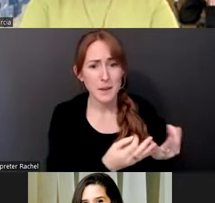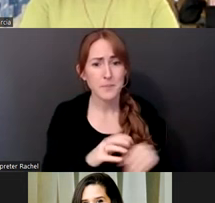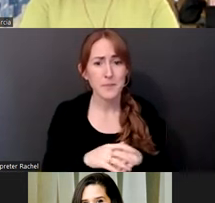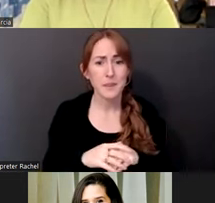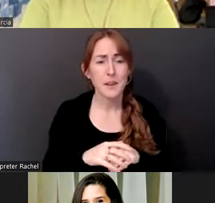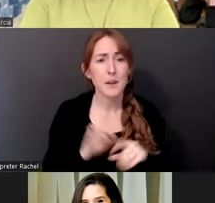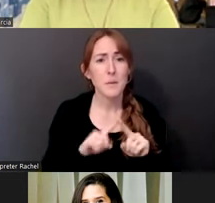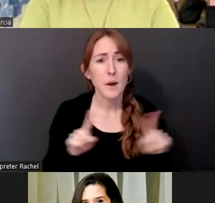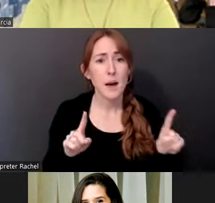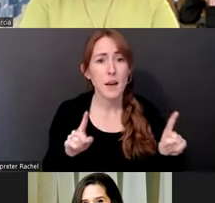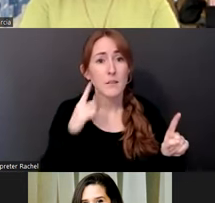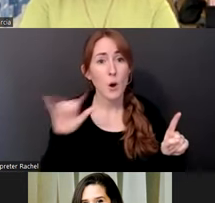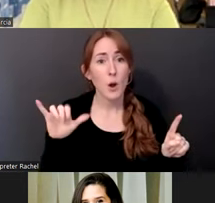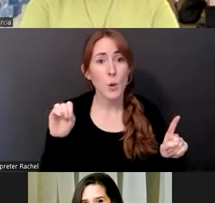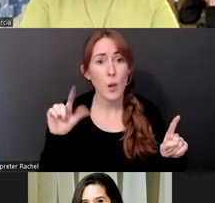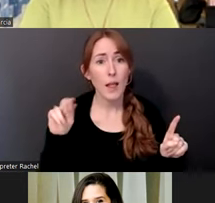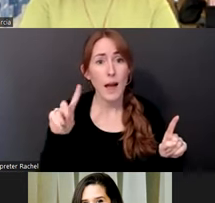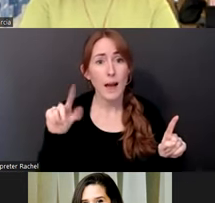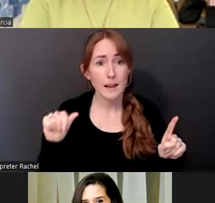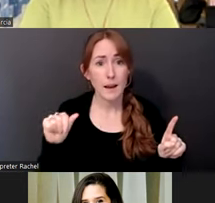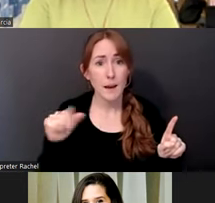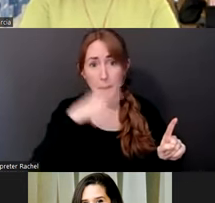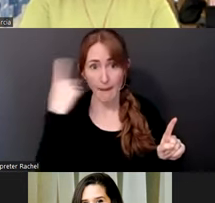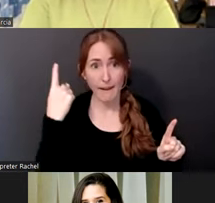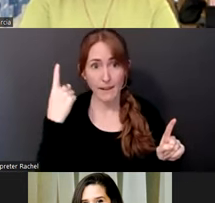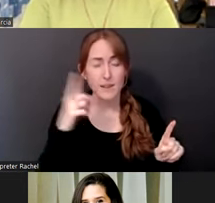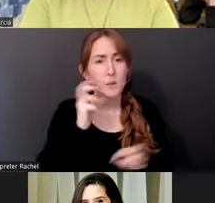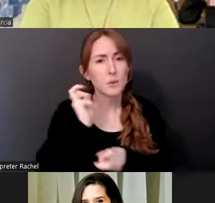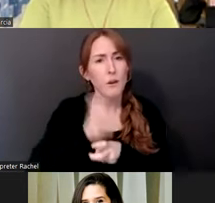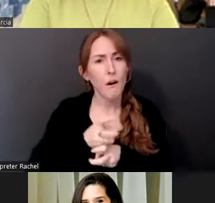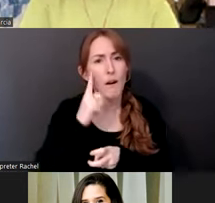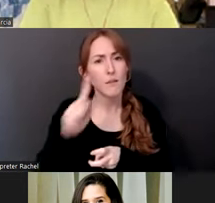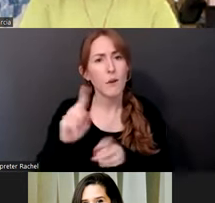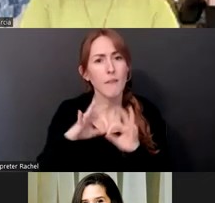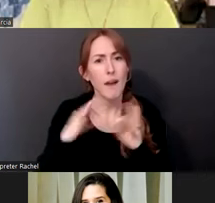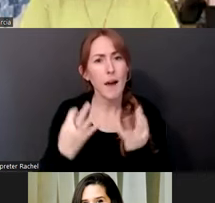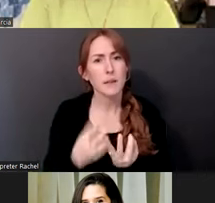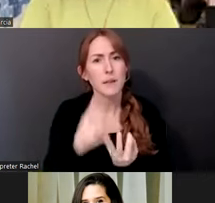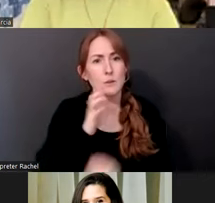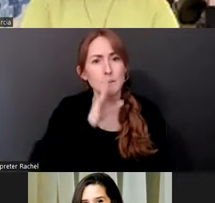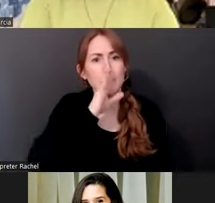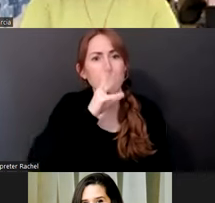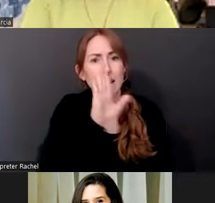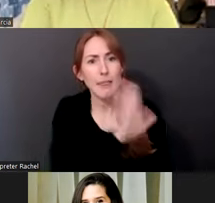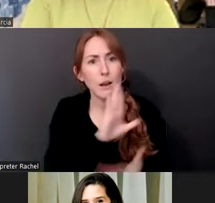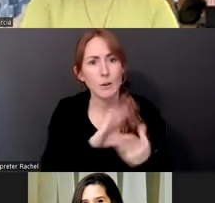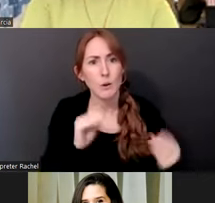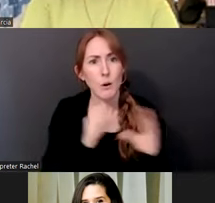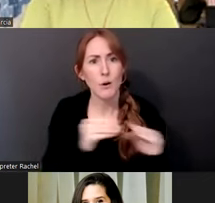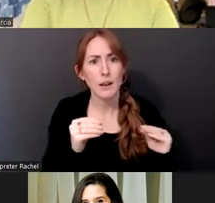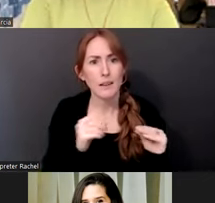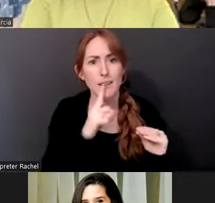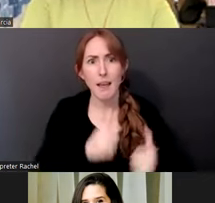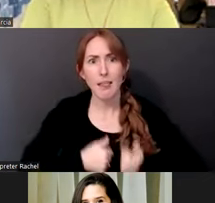Yolanda was difficult getting these family members to speak their stories because they had lived through, you know, a lot of the gym pro era. And